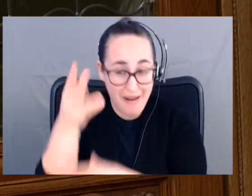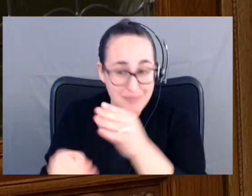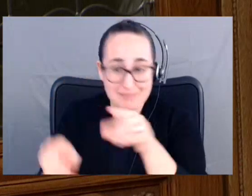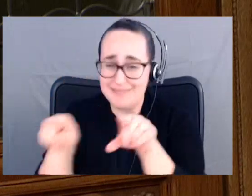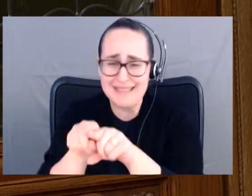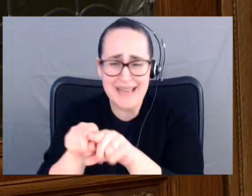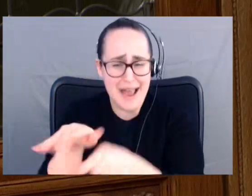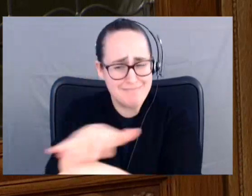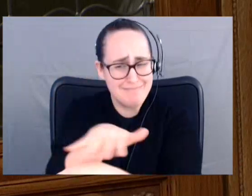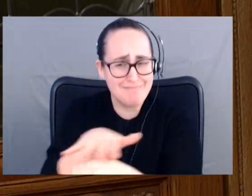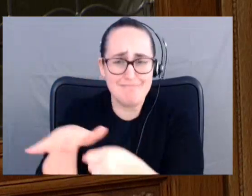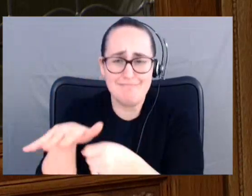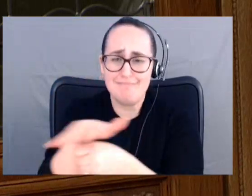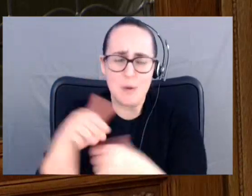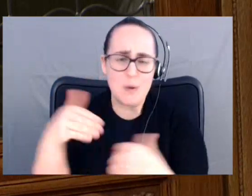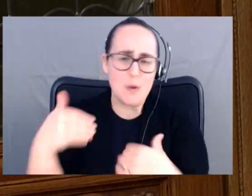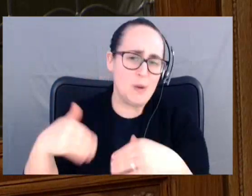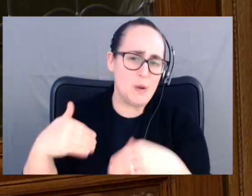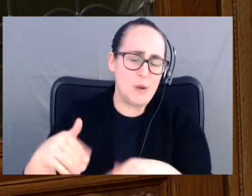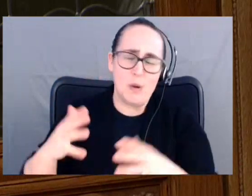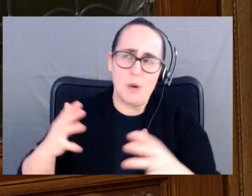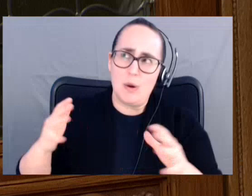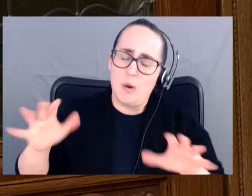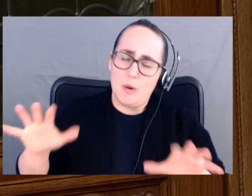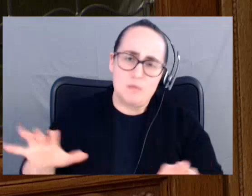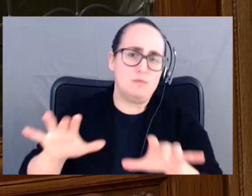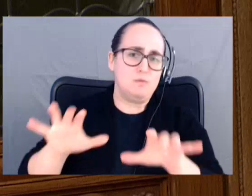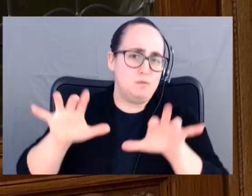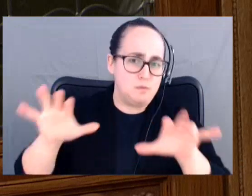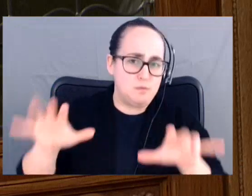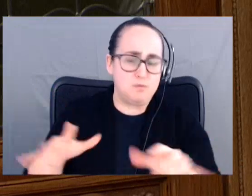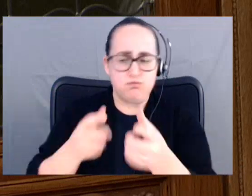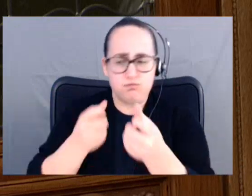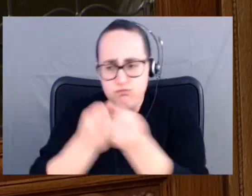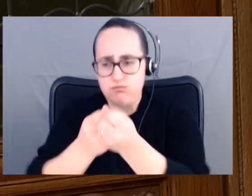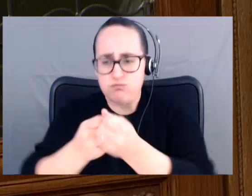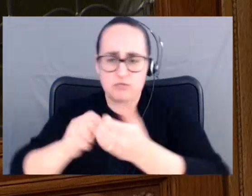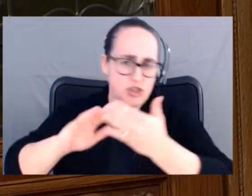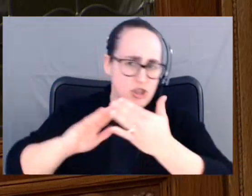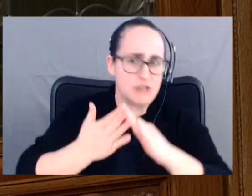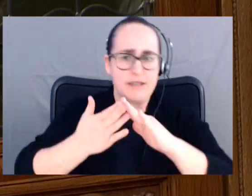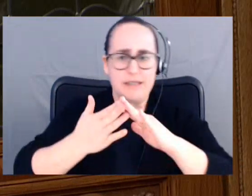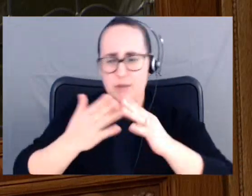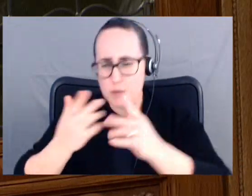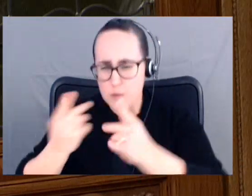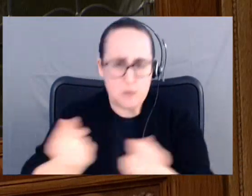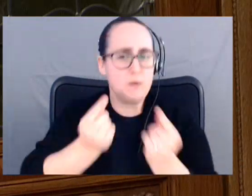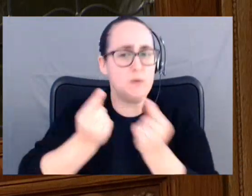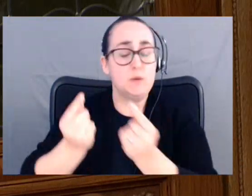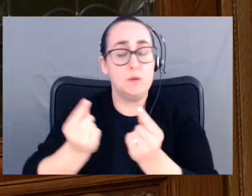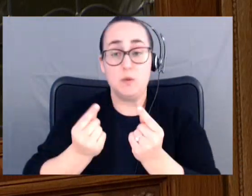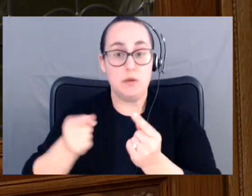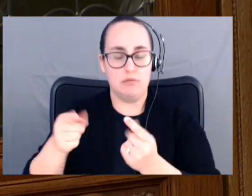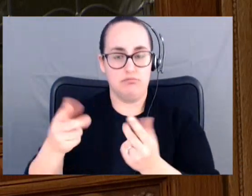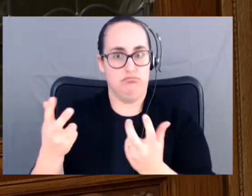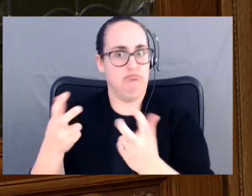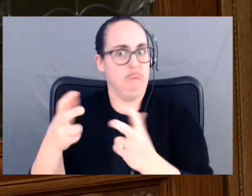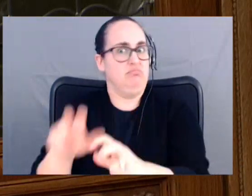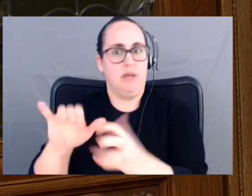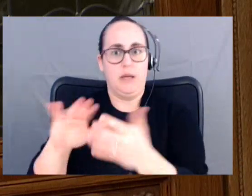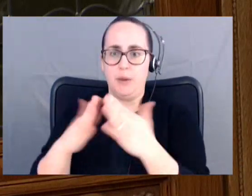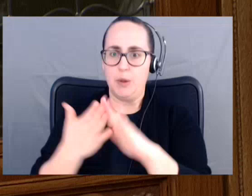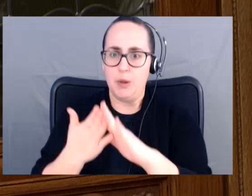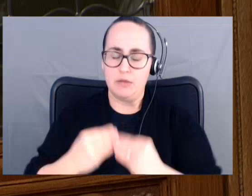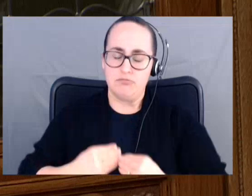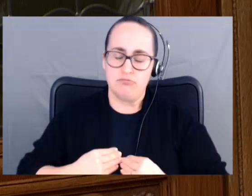community service, generosity and good works. Ted's devotion to the well-being of the community of Agassiz was both heartfelt and lifelong.